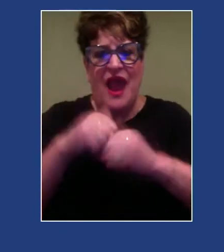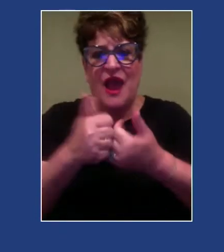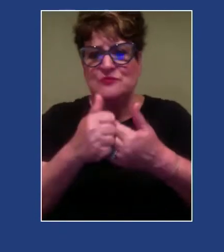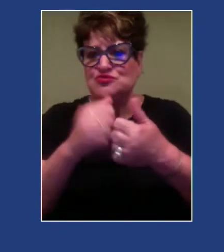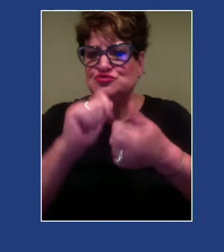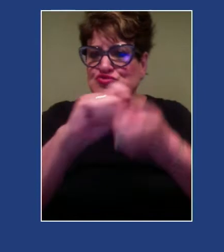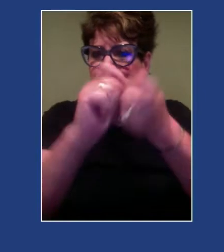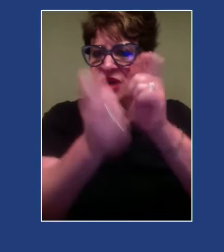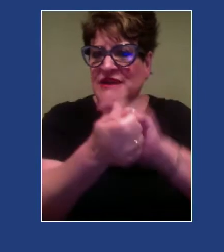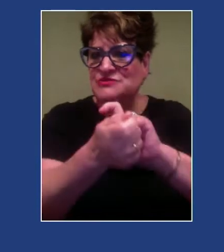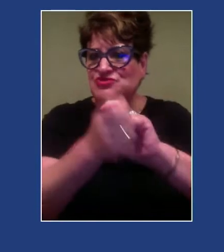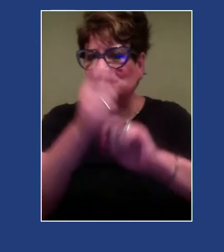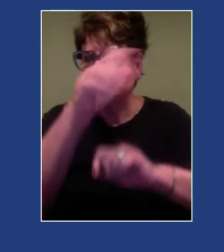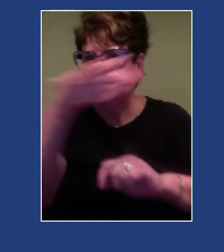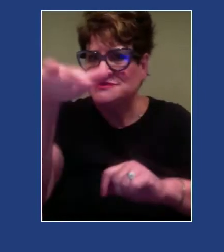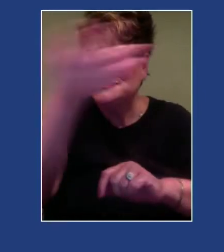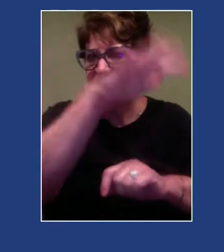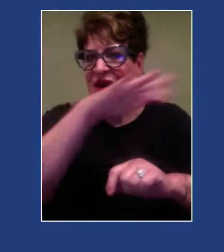therapy.